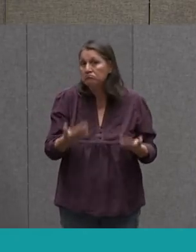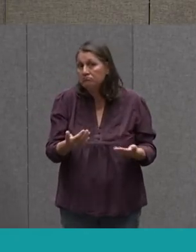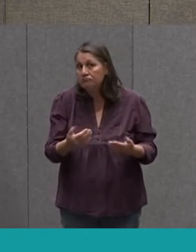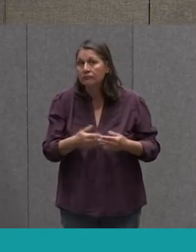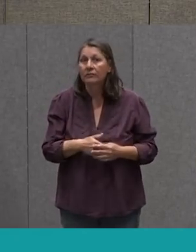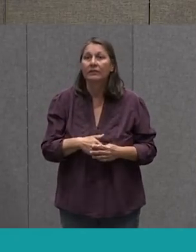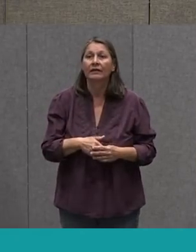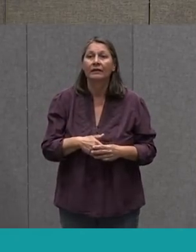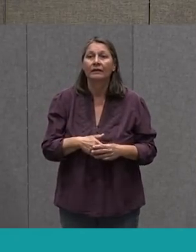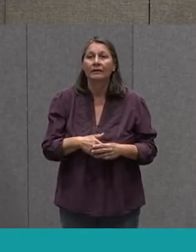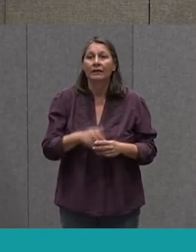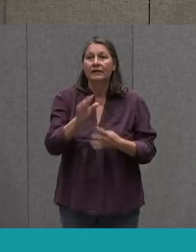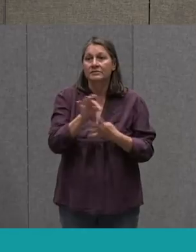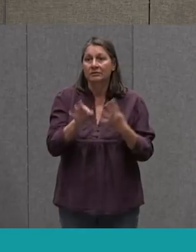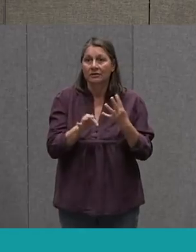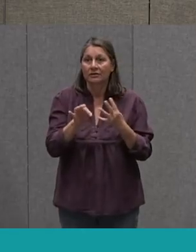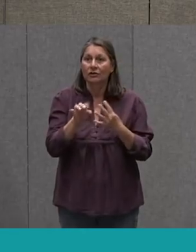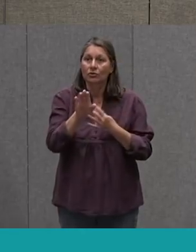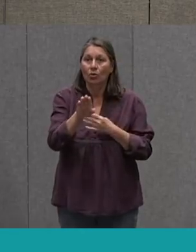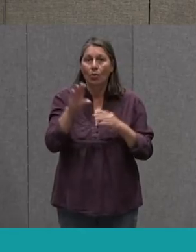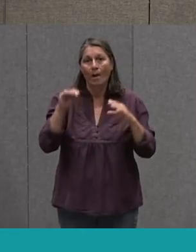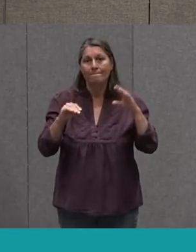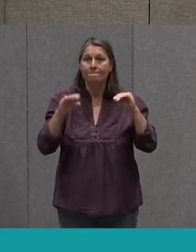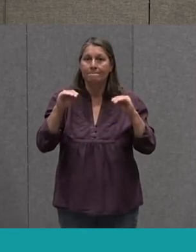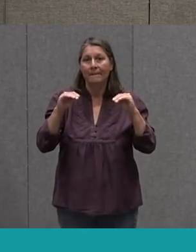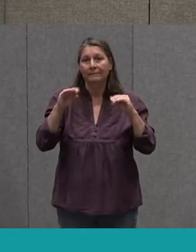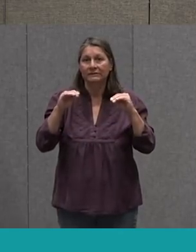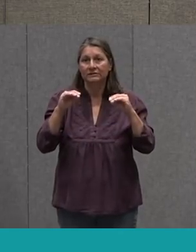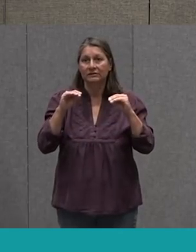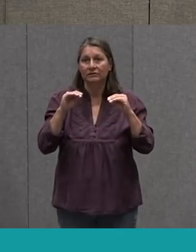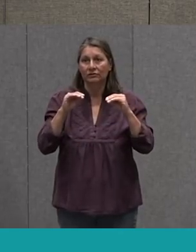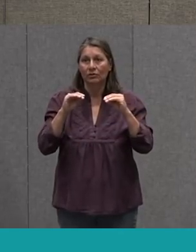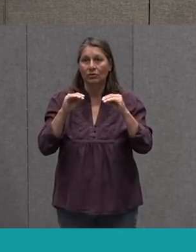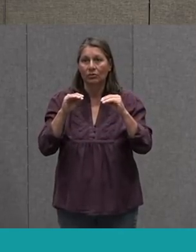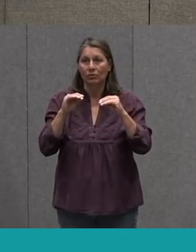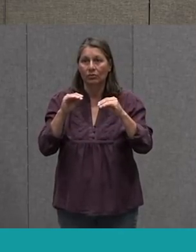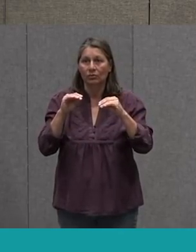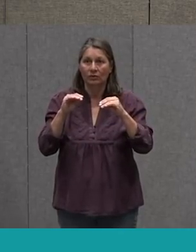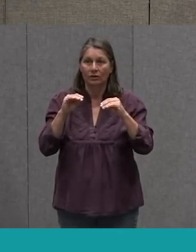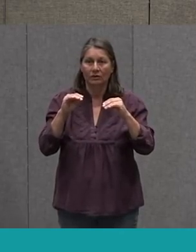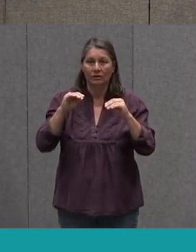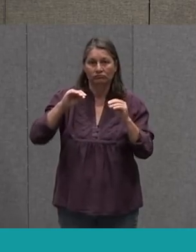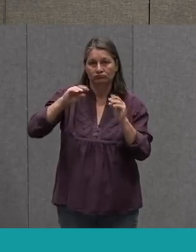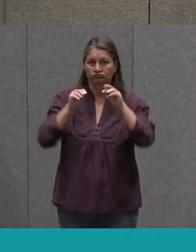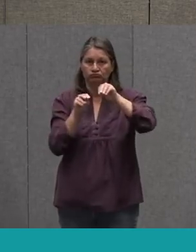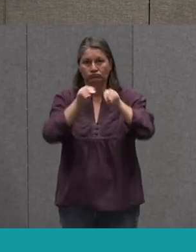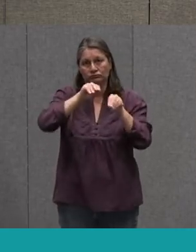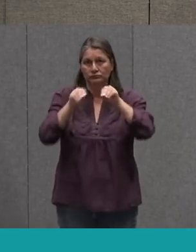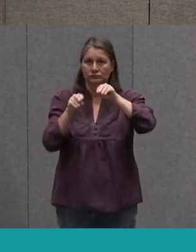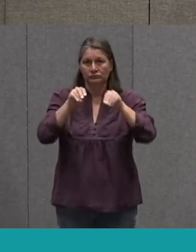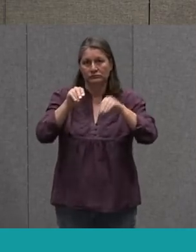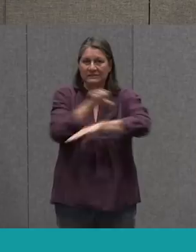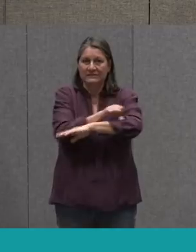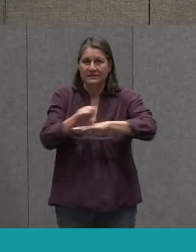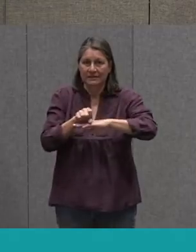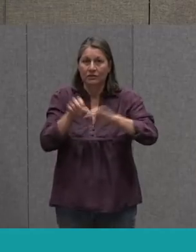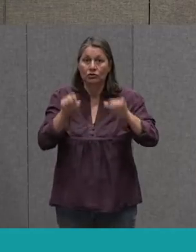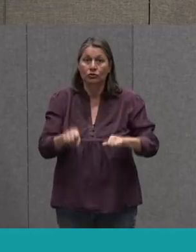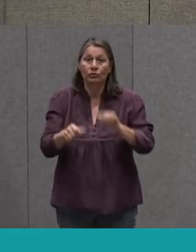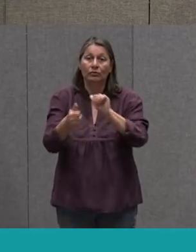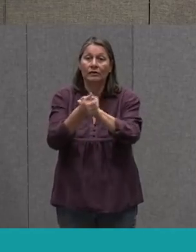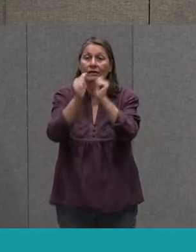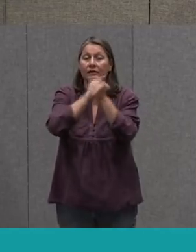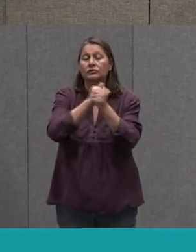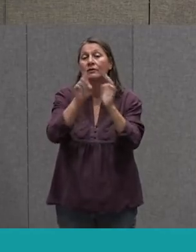And It Would Be Where You Could Make Your Puppets Go Straight Through And Then They Would Be Able To Act You Could Change The Backdrop To